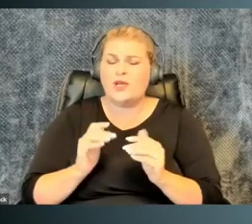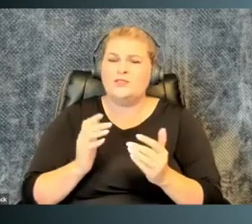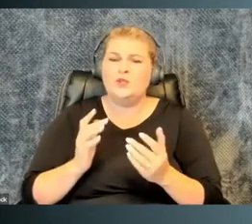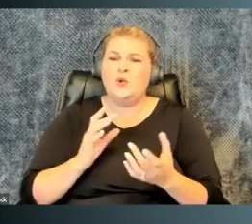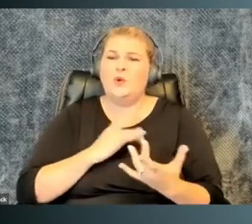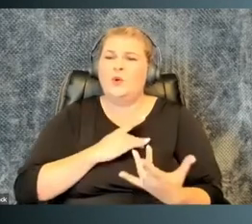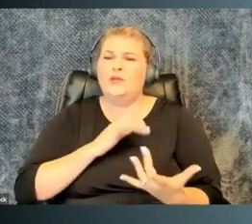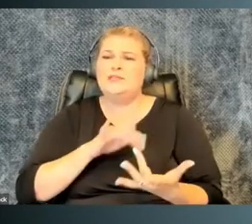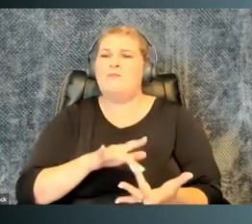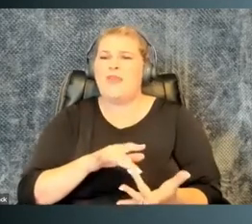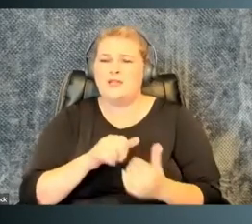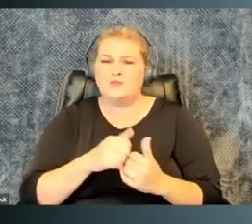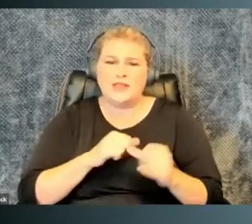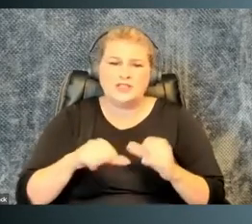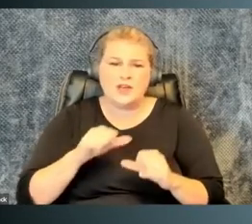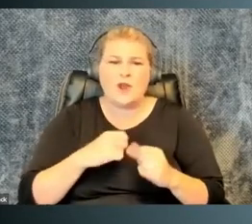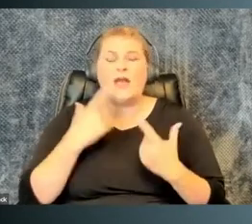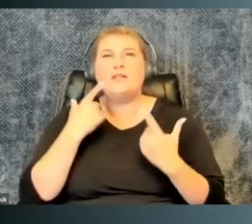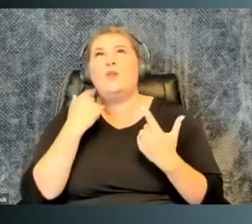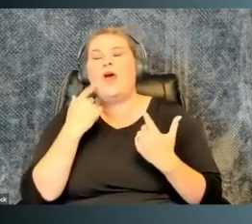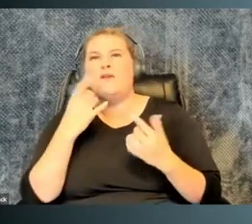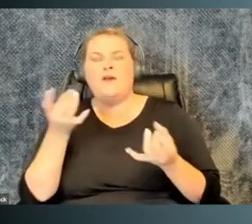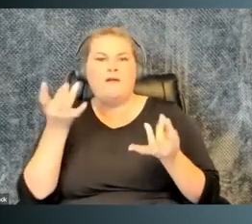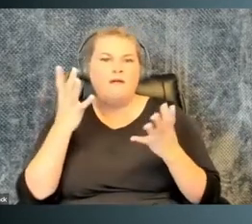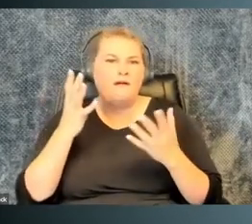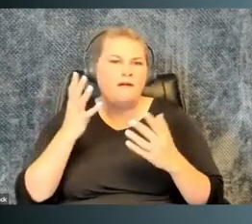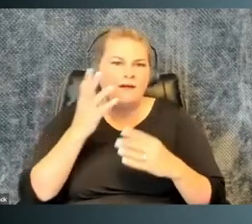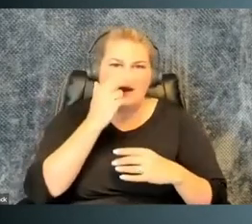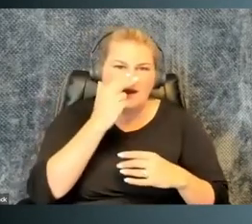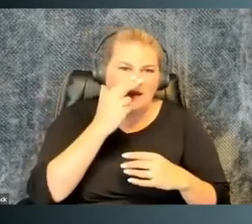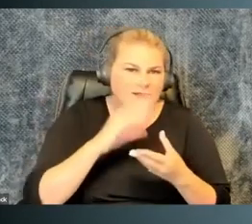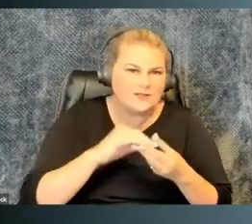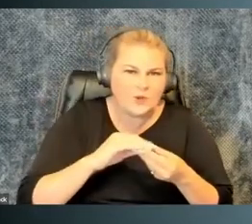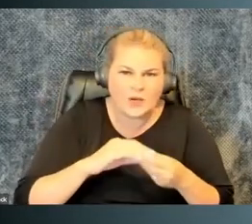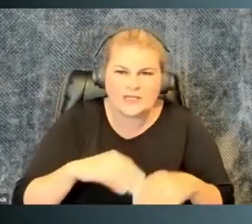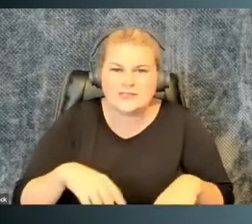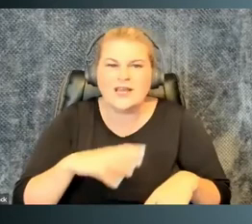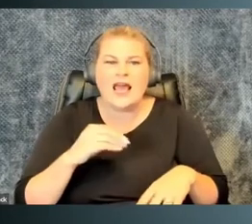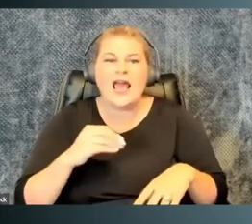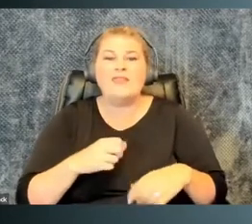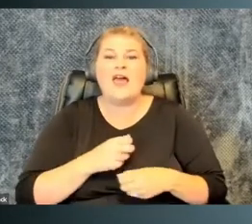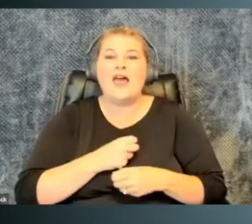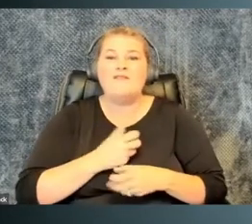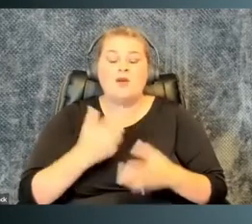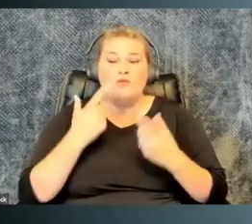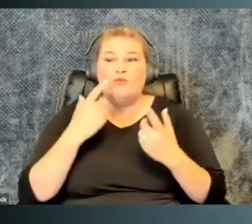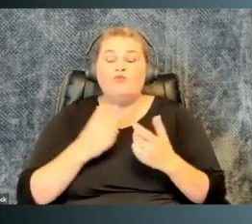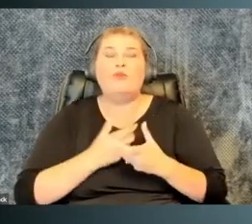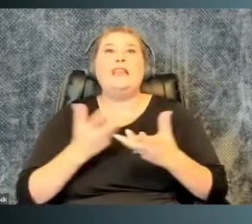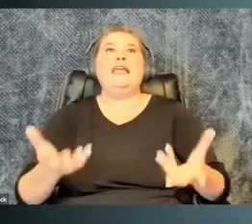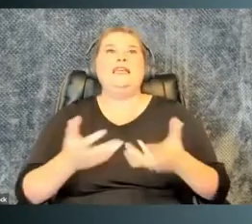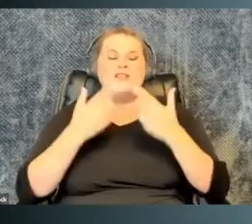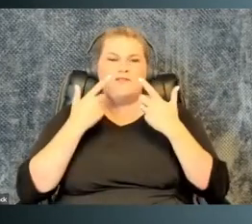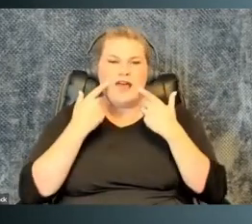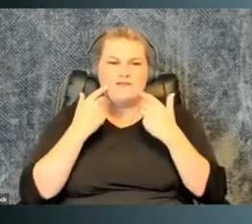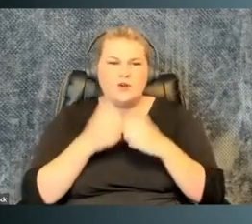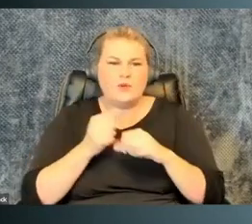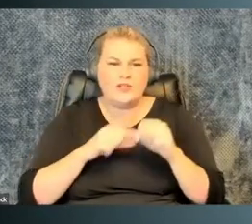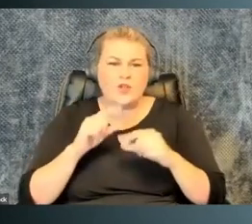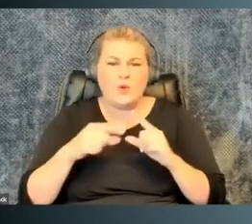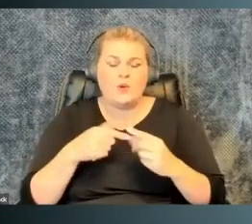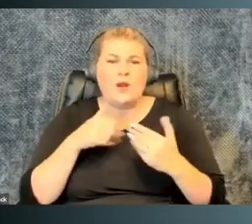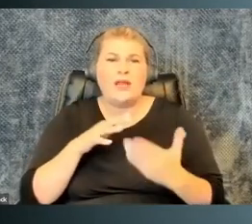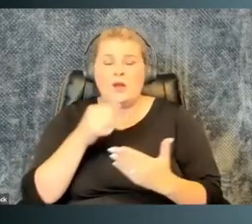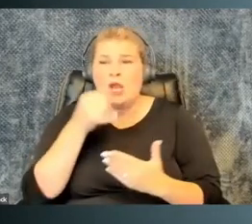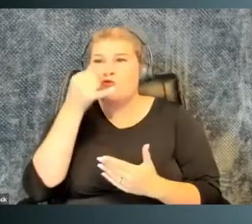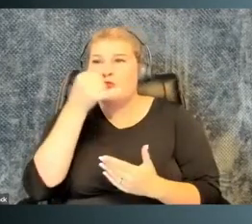processes, to sympathize with one another, to laugh at hilarious stories, and have the release of laughter with